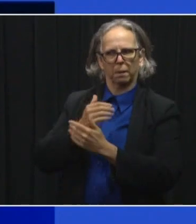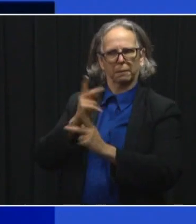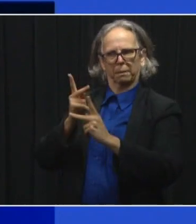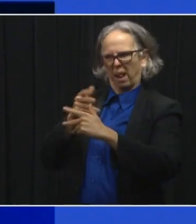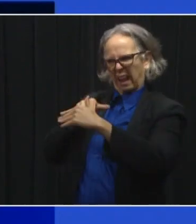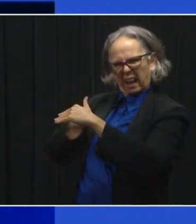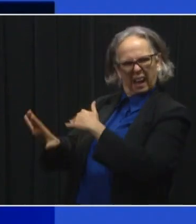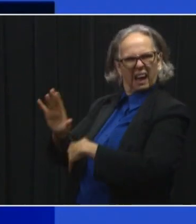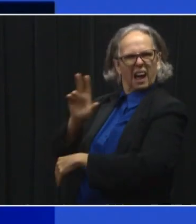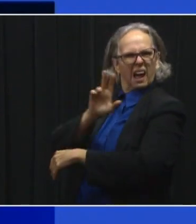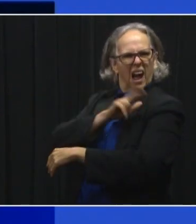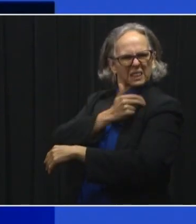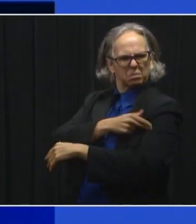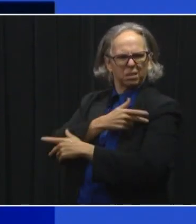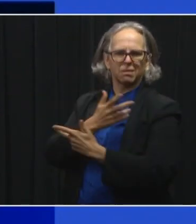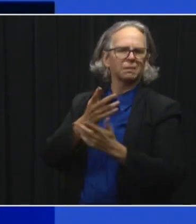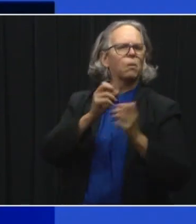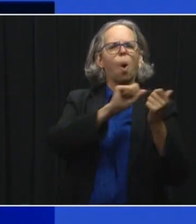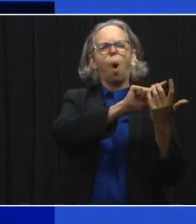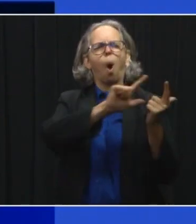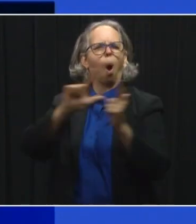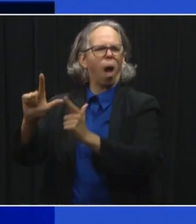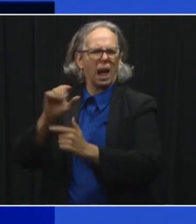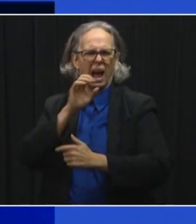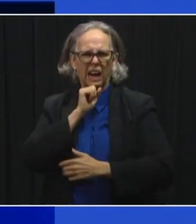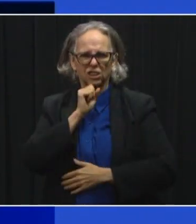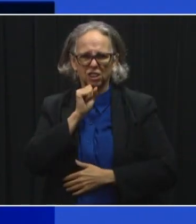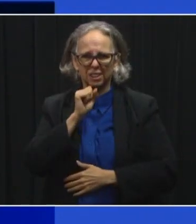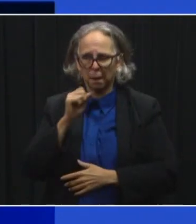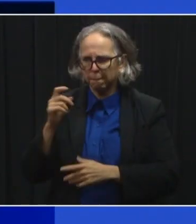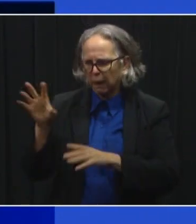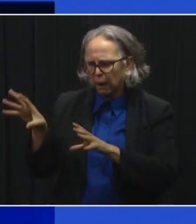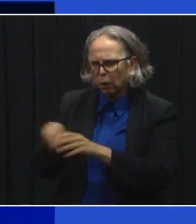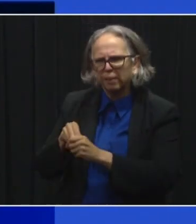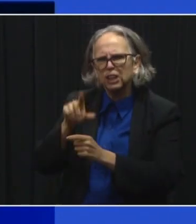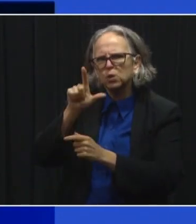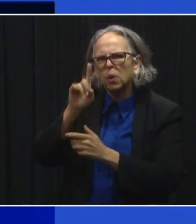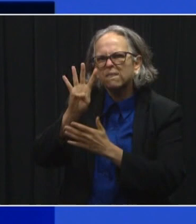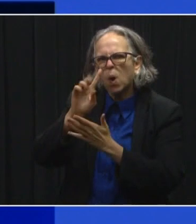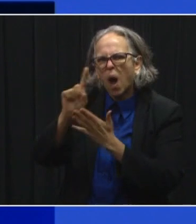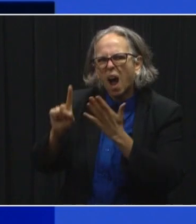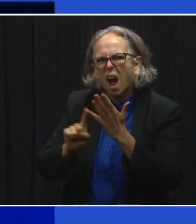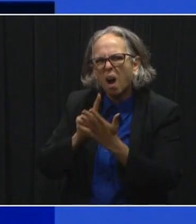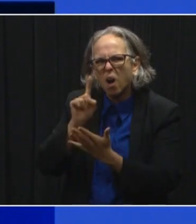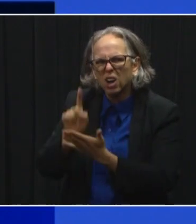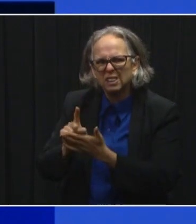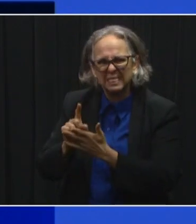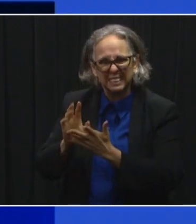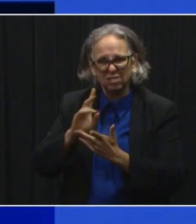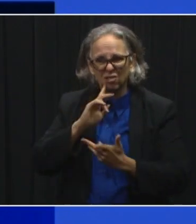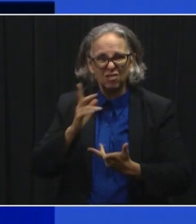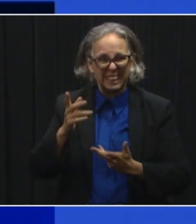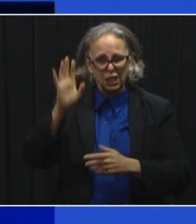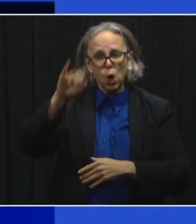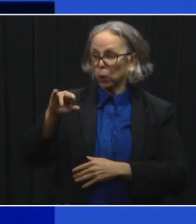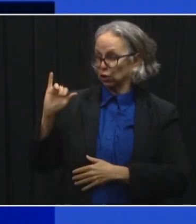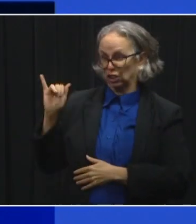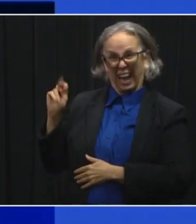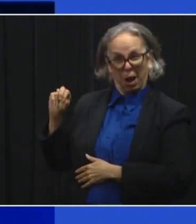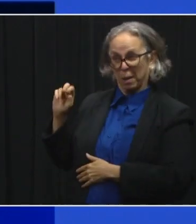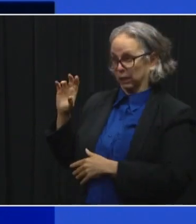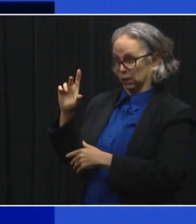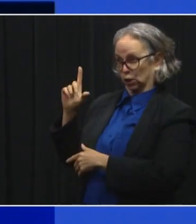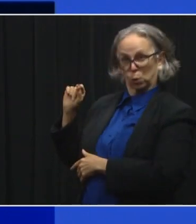24 hours. Uh, that's our highest number since January. Um, that was January